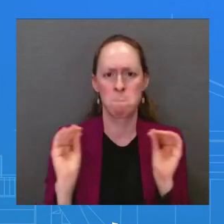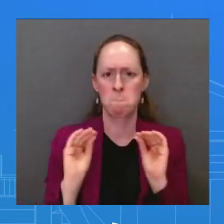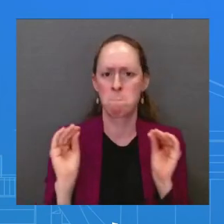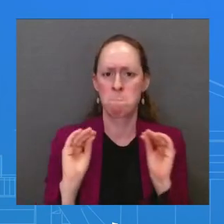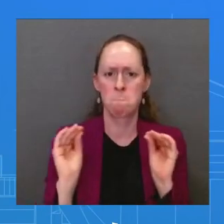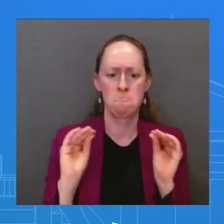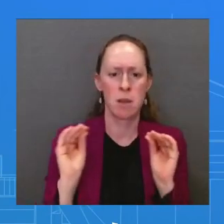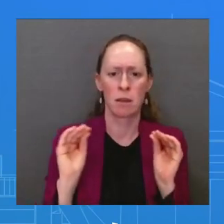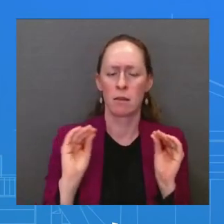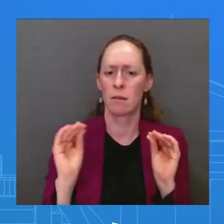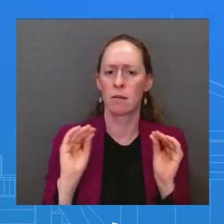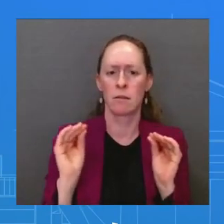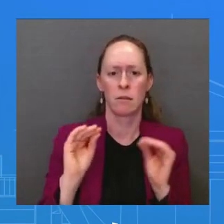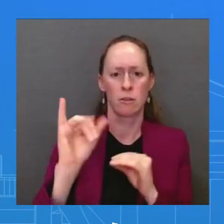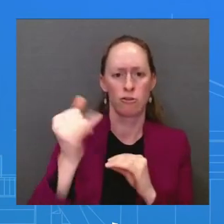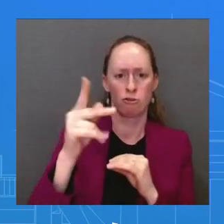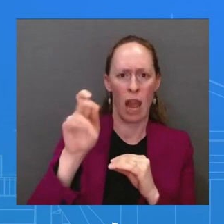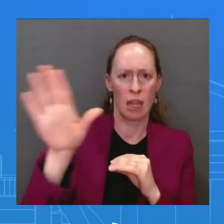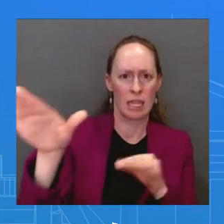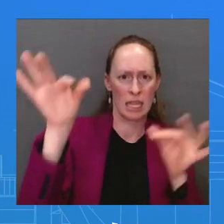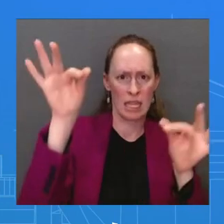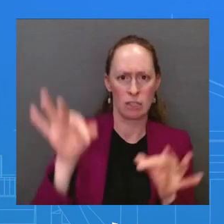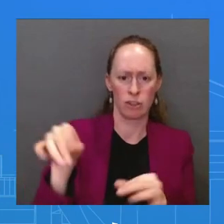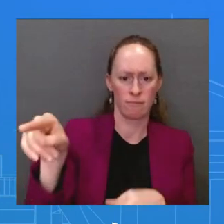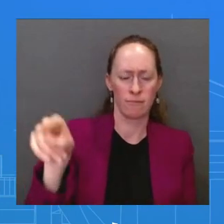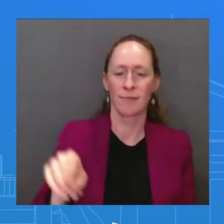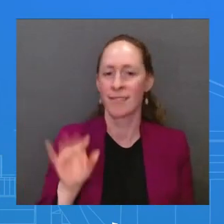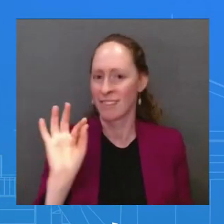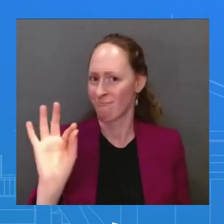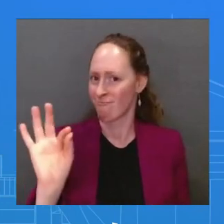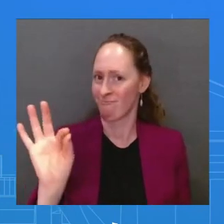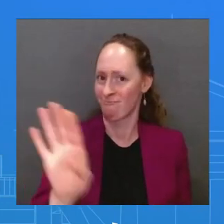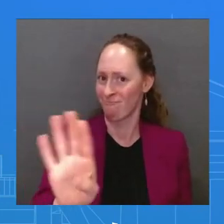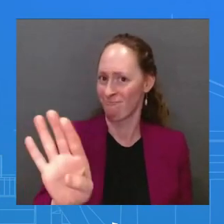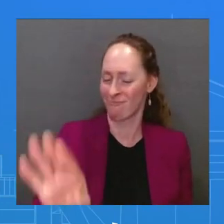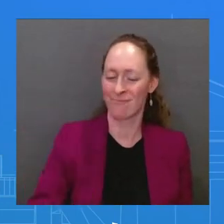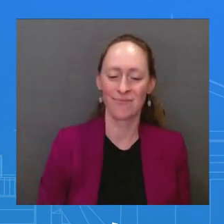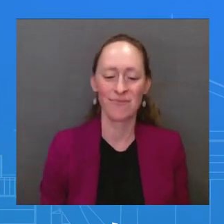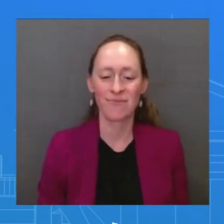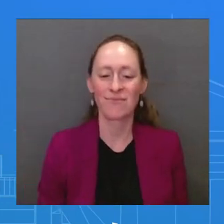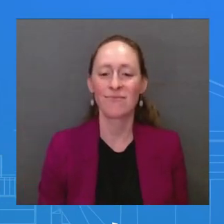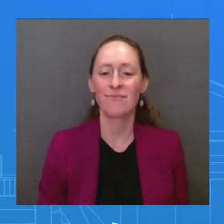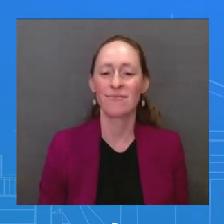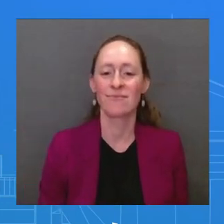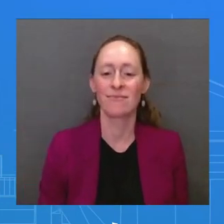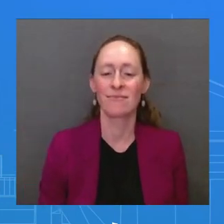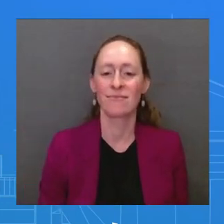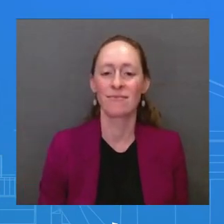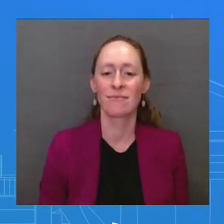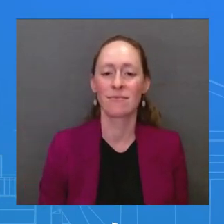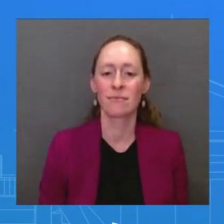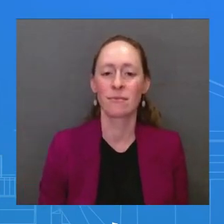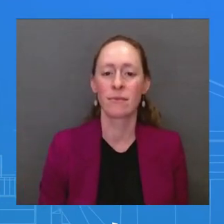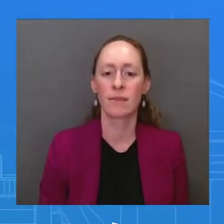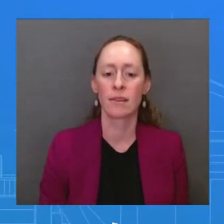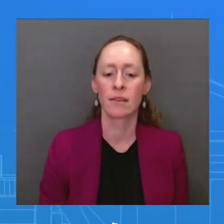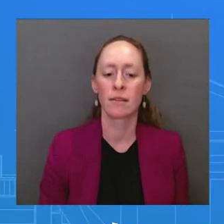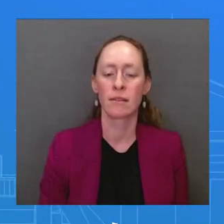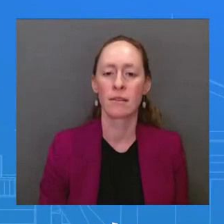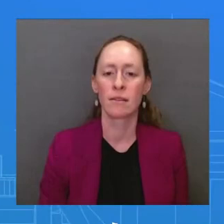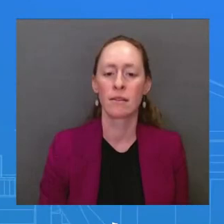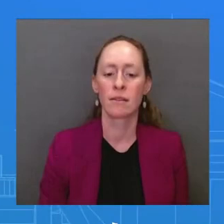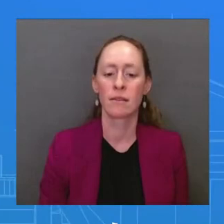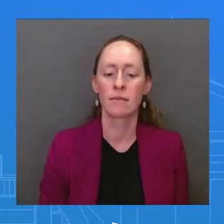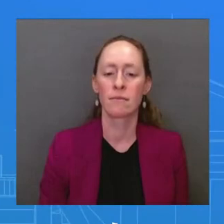I'm going to go around and take one – MS. Go ahead, Brian. Go ahead, Brian. MS. Brian. was going to ask about the deficit. MS. Yeah. The federal